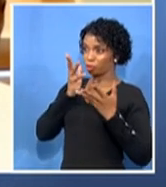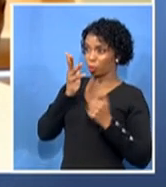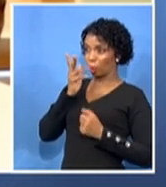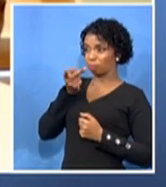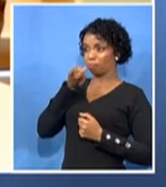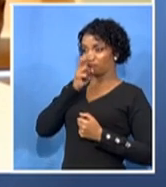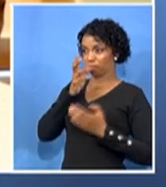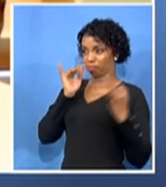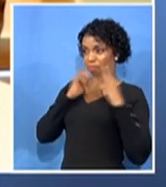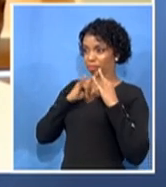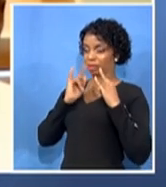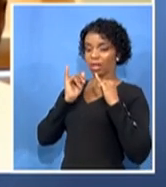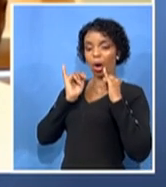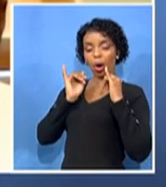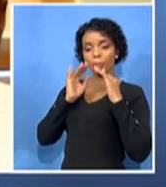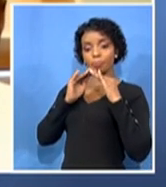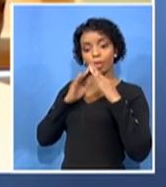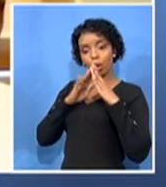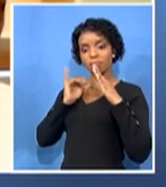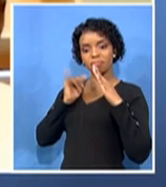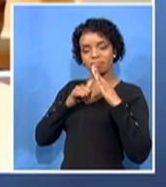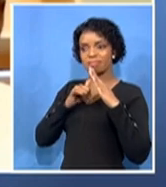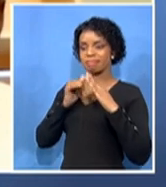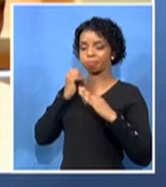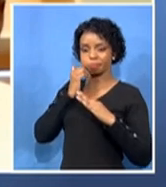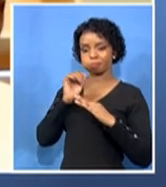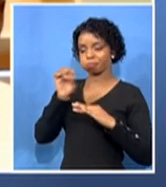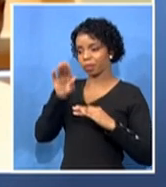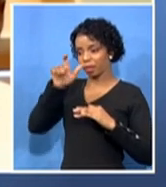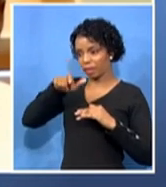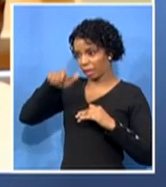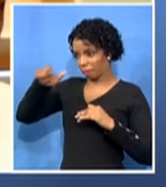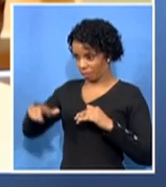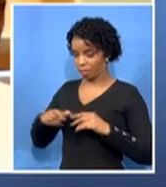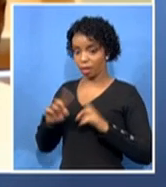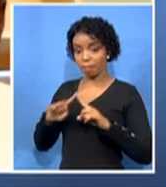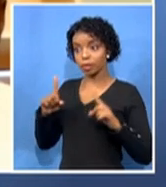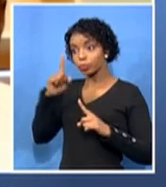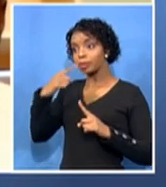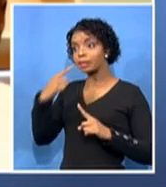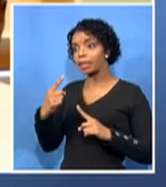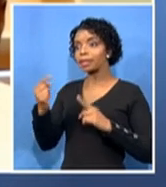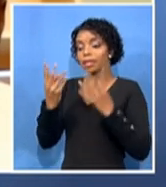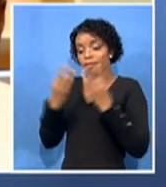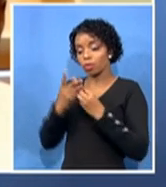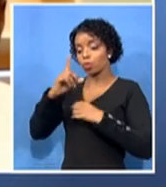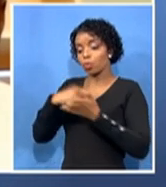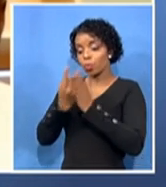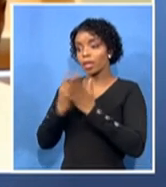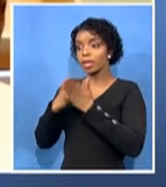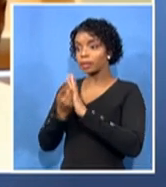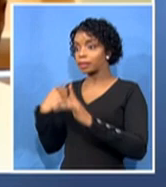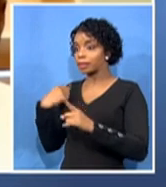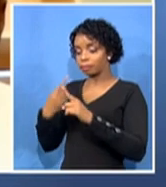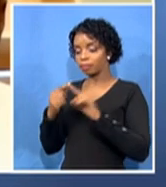1,000 numbers over the past couple of weeks ago of infections, 40 deaths overnight. What are the numbers telling